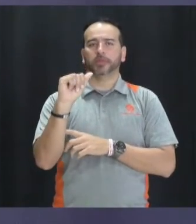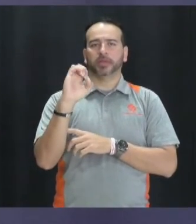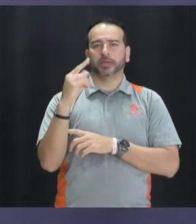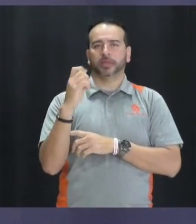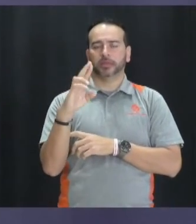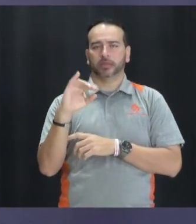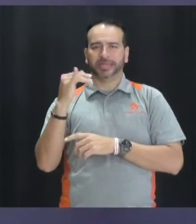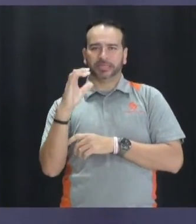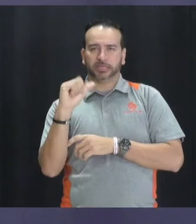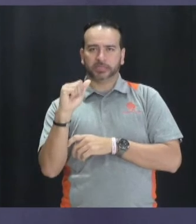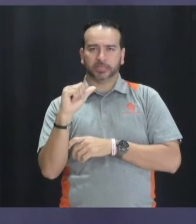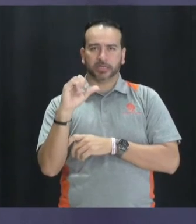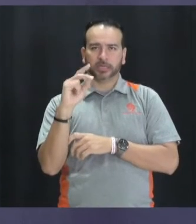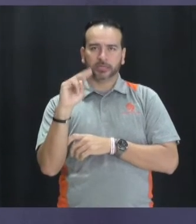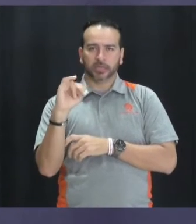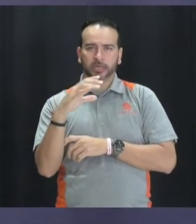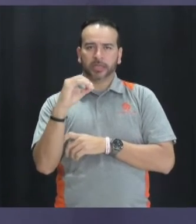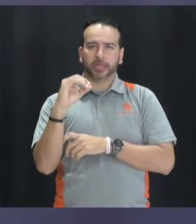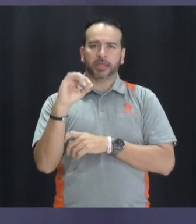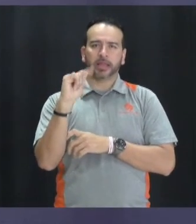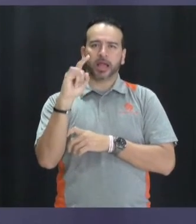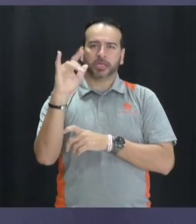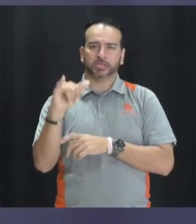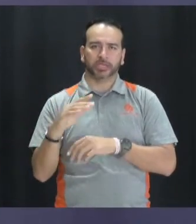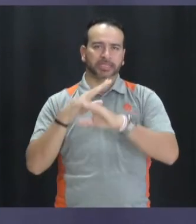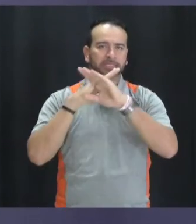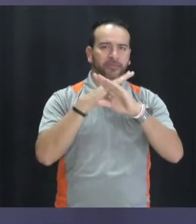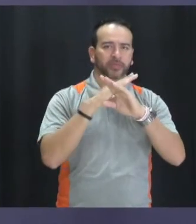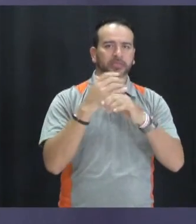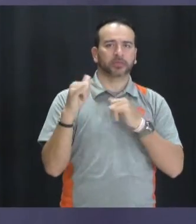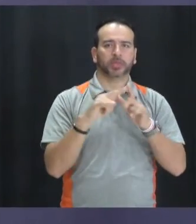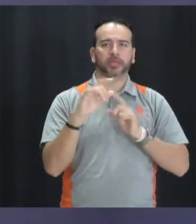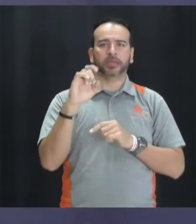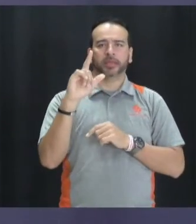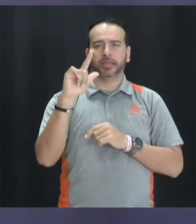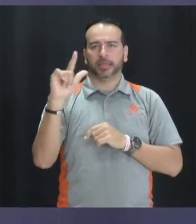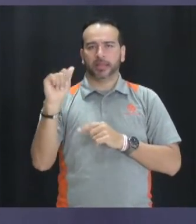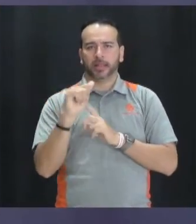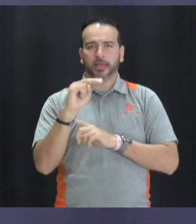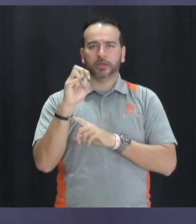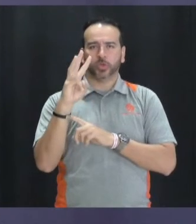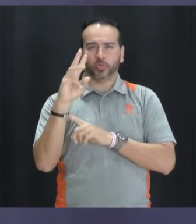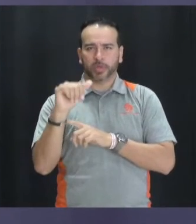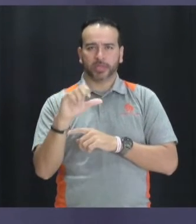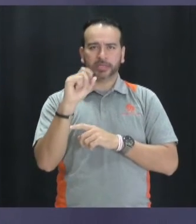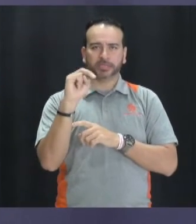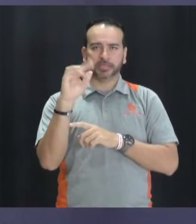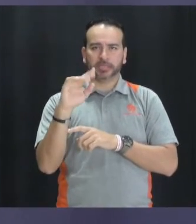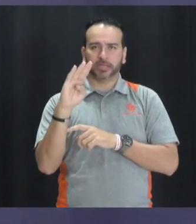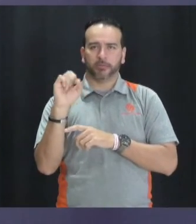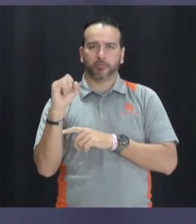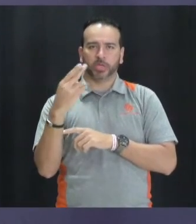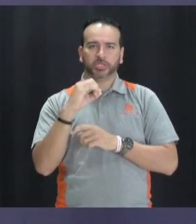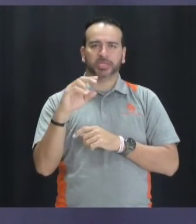Jessica Sconyers and Ashlyn Daly. Defensive Players of the Year, Ella Newey, Sydney Bush and Annabelle